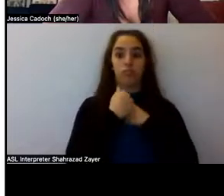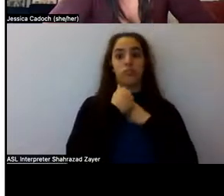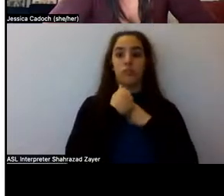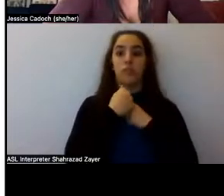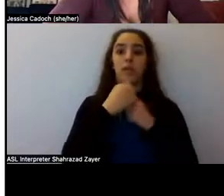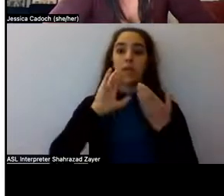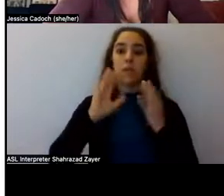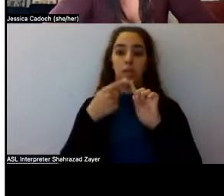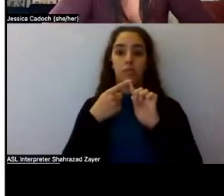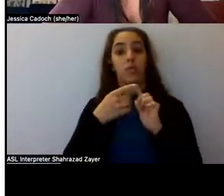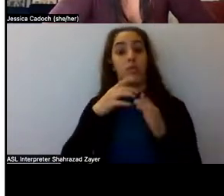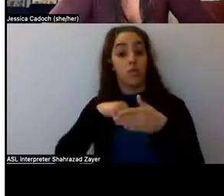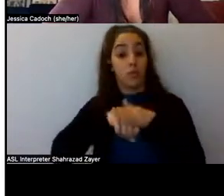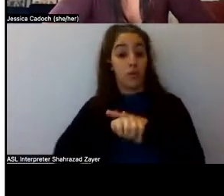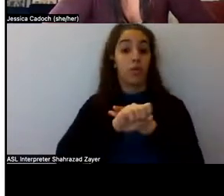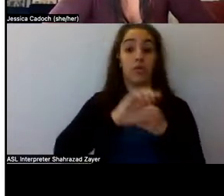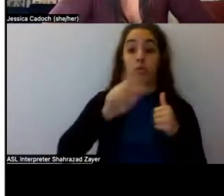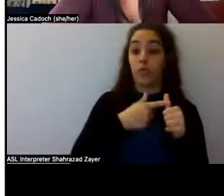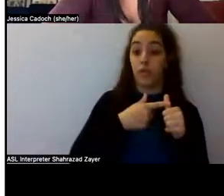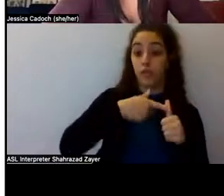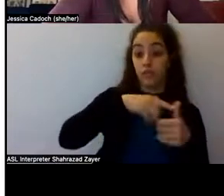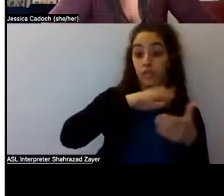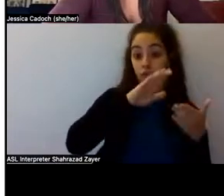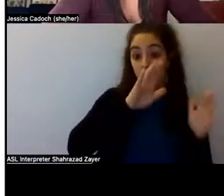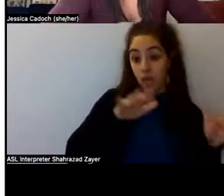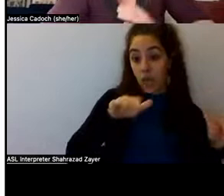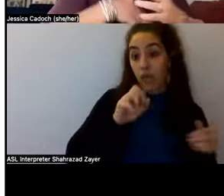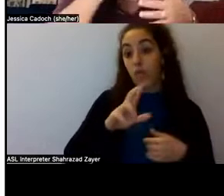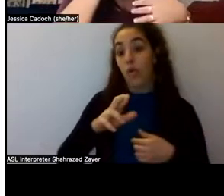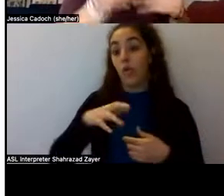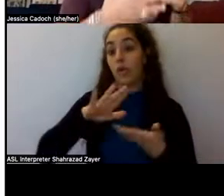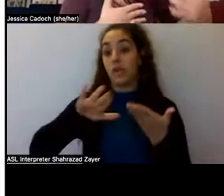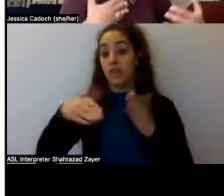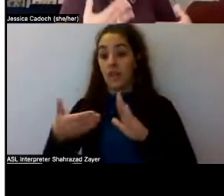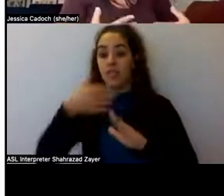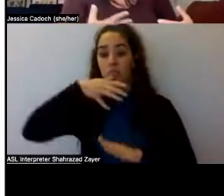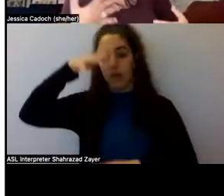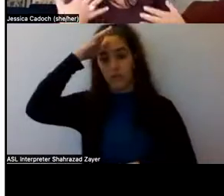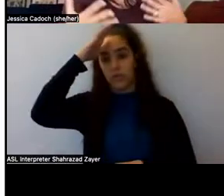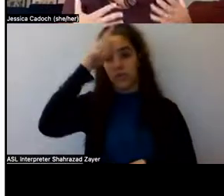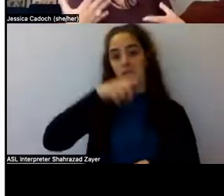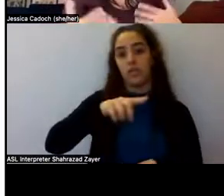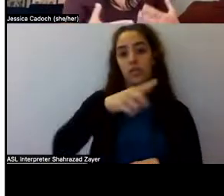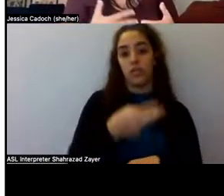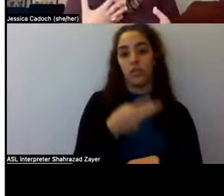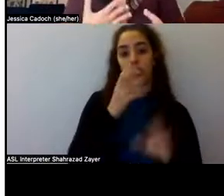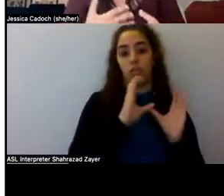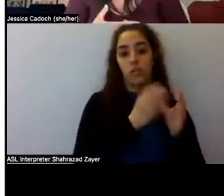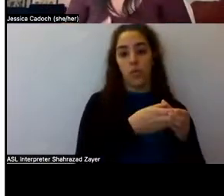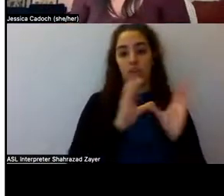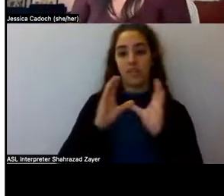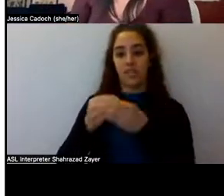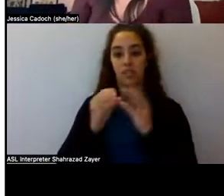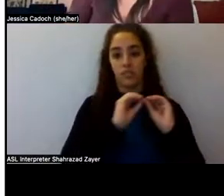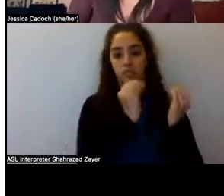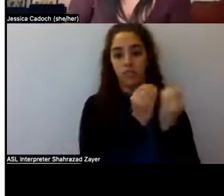death of a parent. Um, and so I would, um, are kind of the two organizations that have, and along with